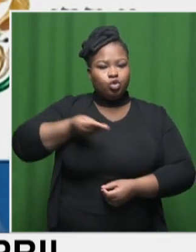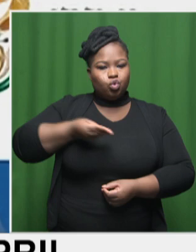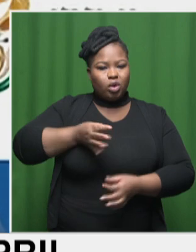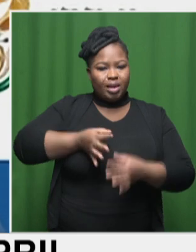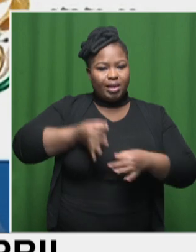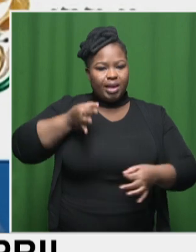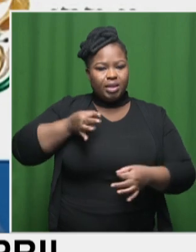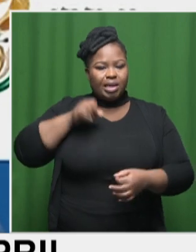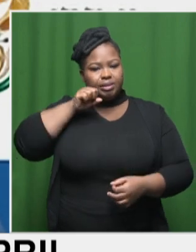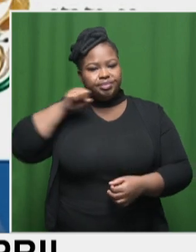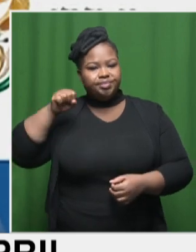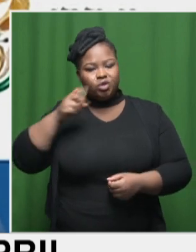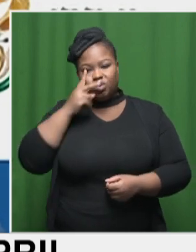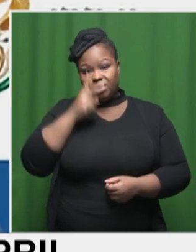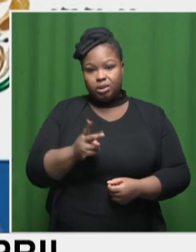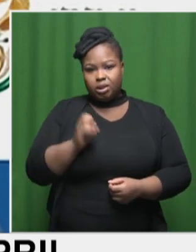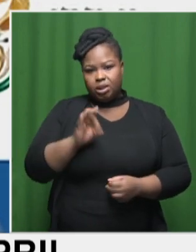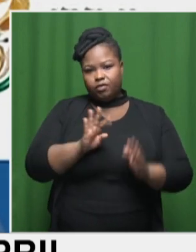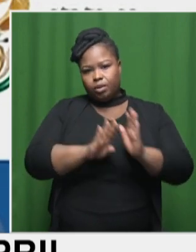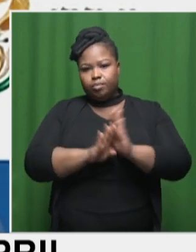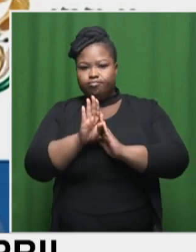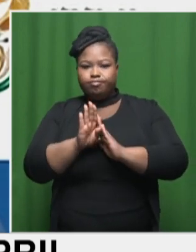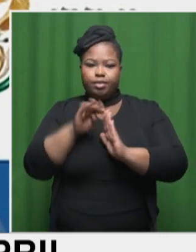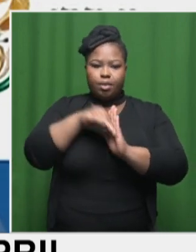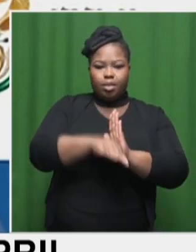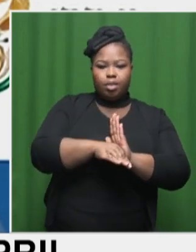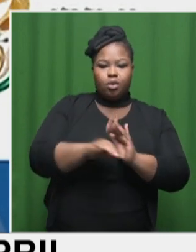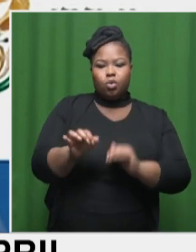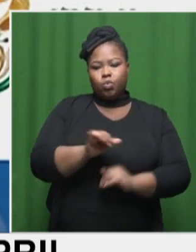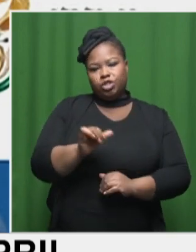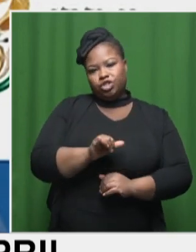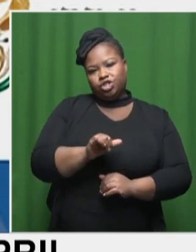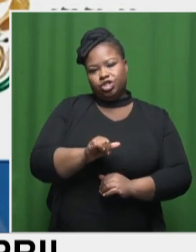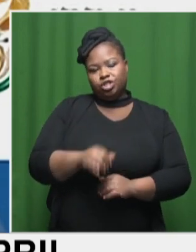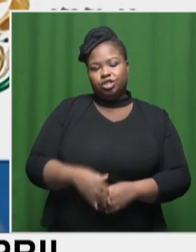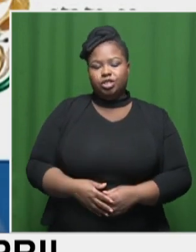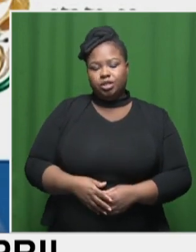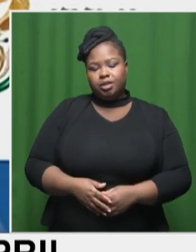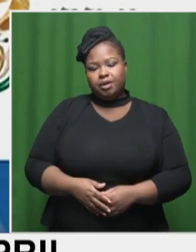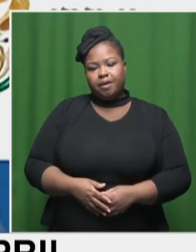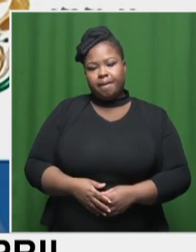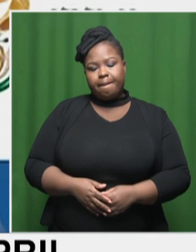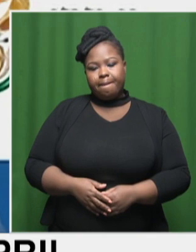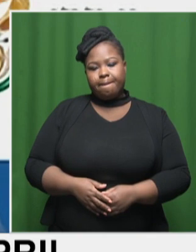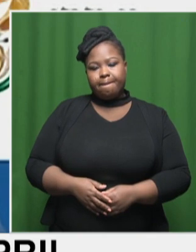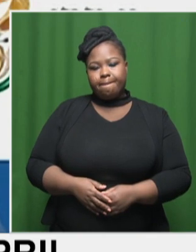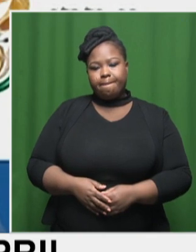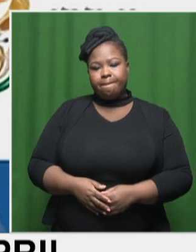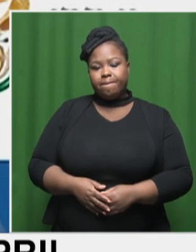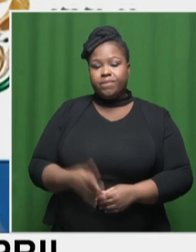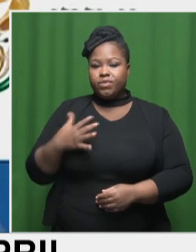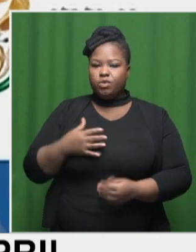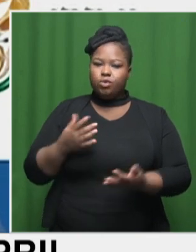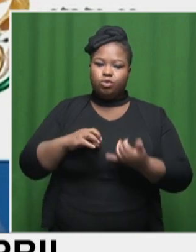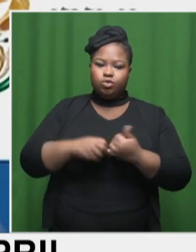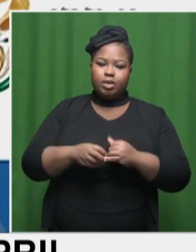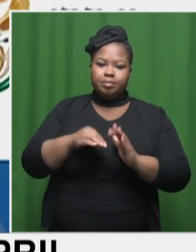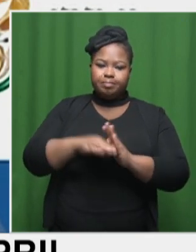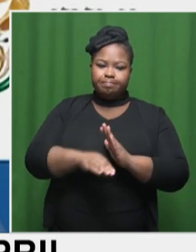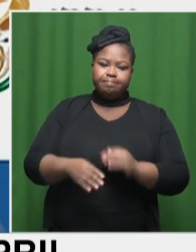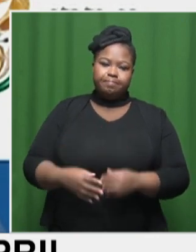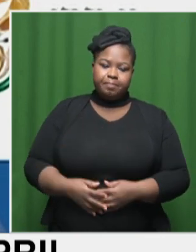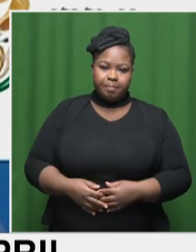continues on that upward trajectory or whether it joins its other friends in the food group to slow down.